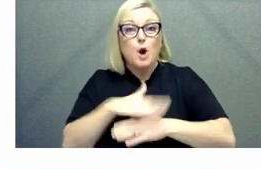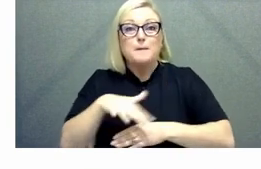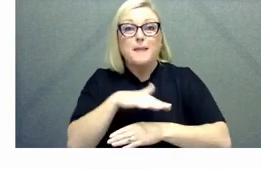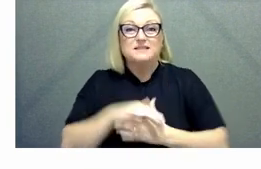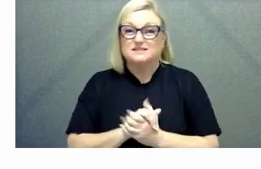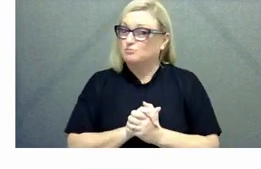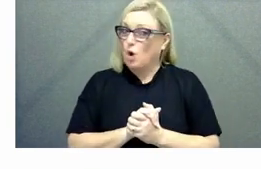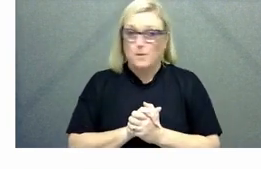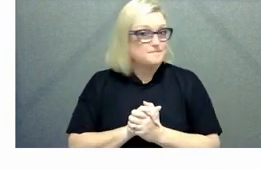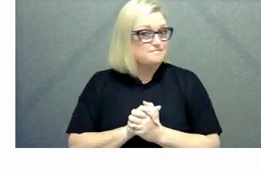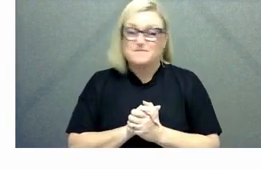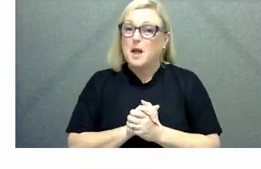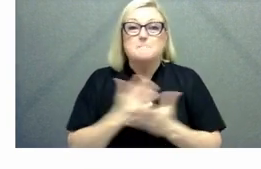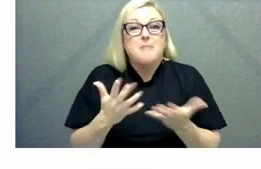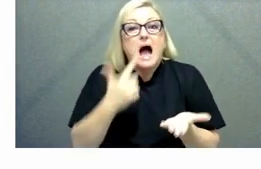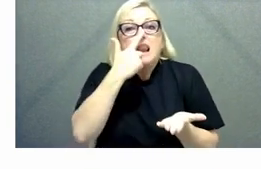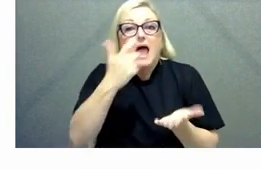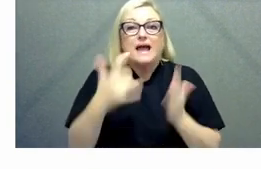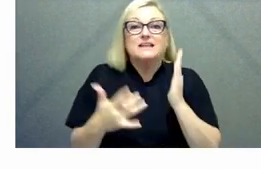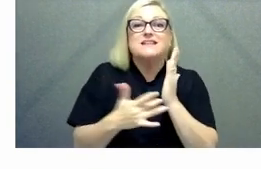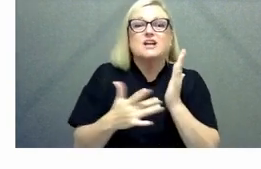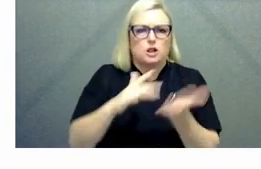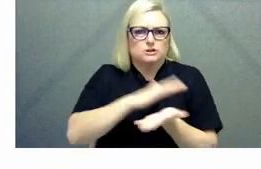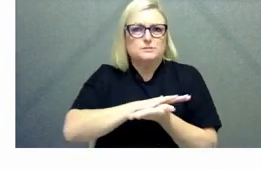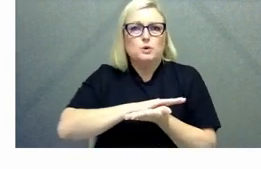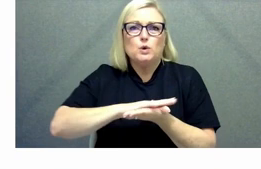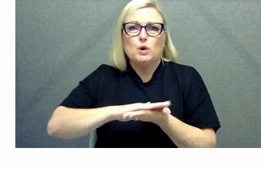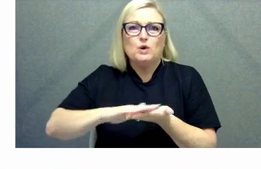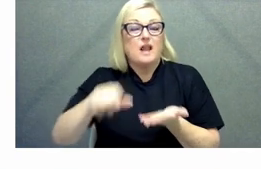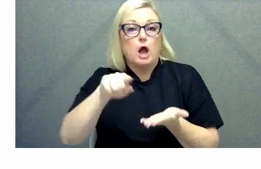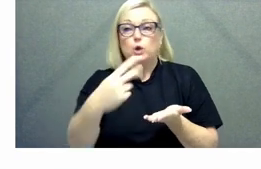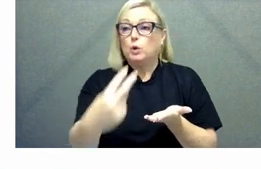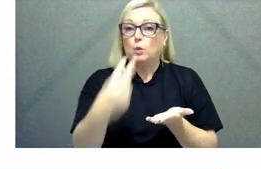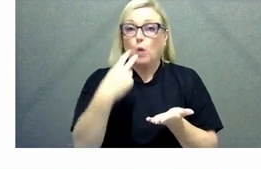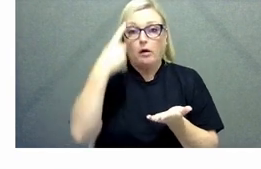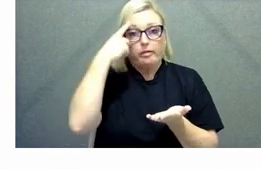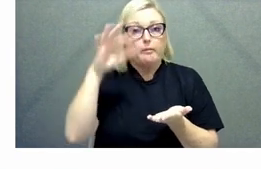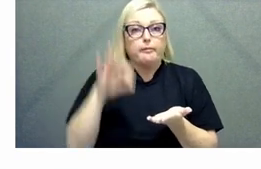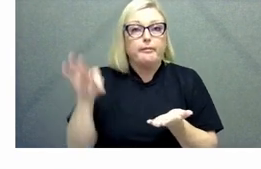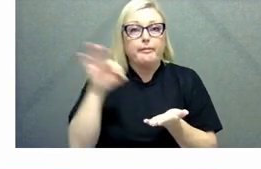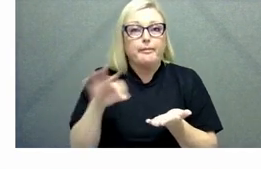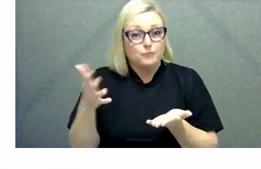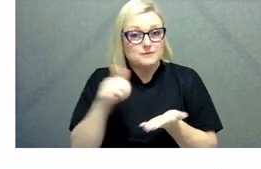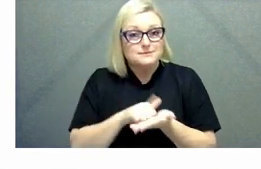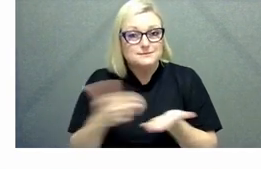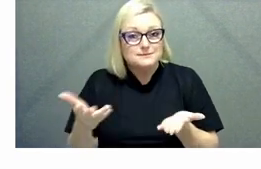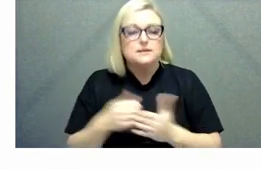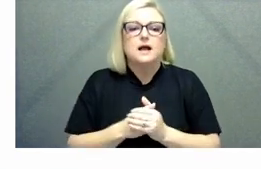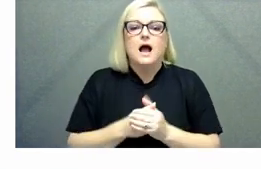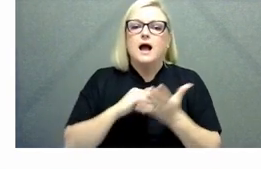with the technology that we have available to the APS nowadays Sibylla did you want to add something